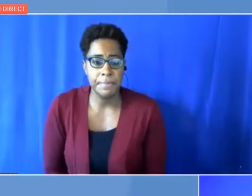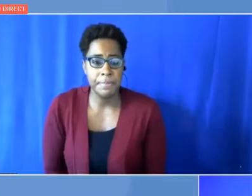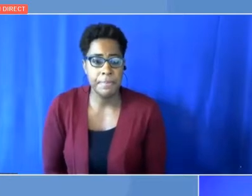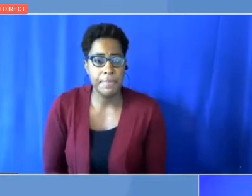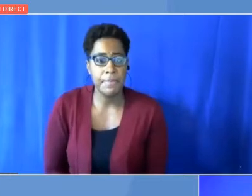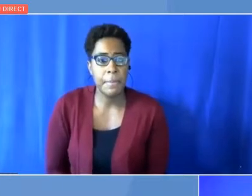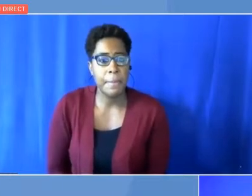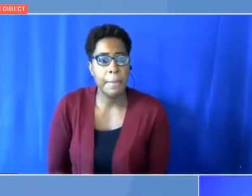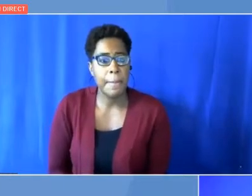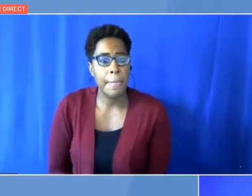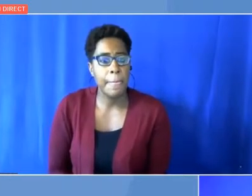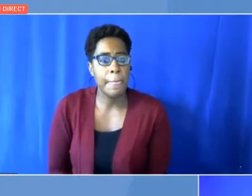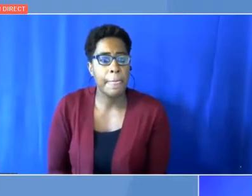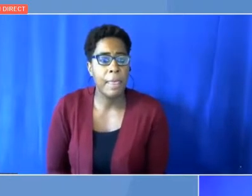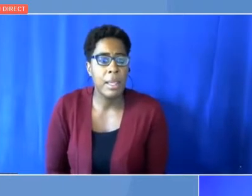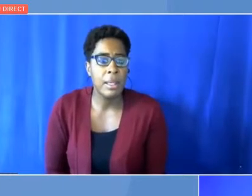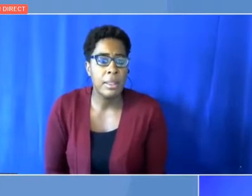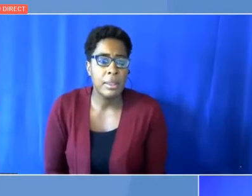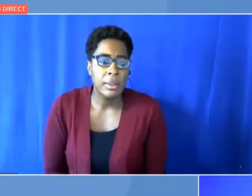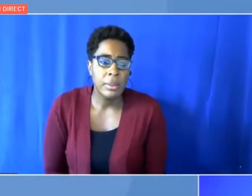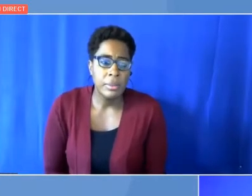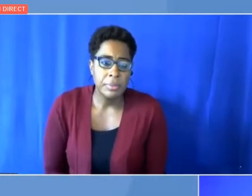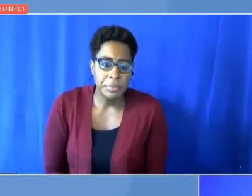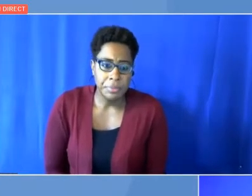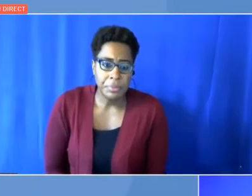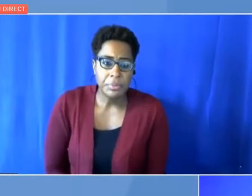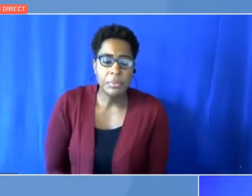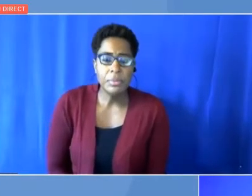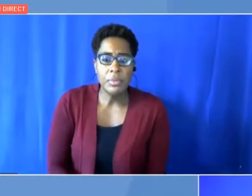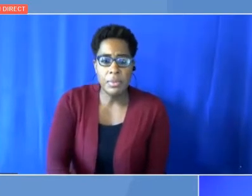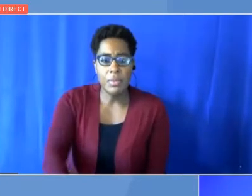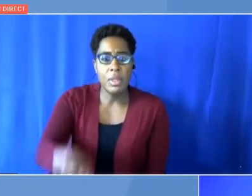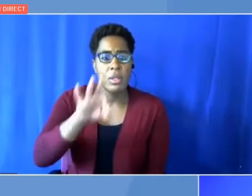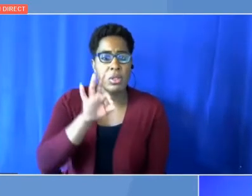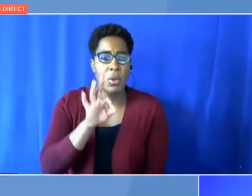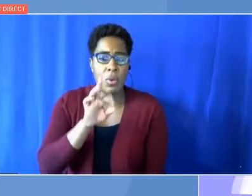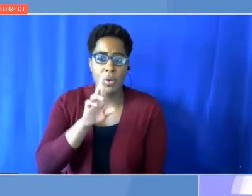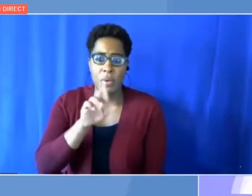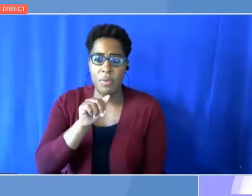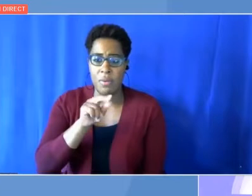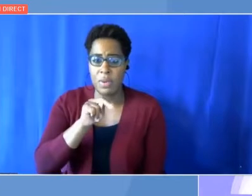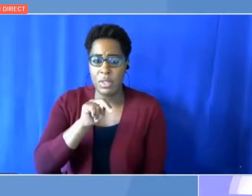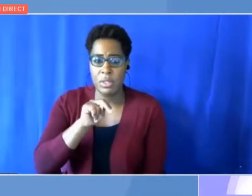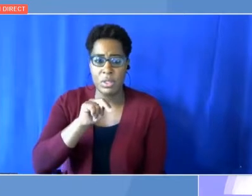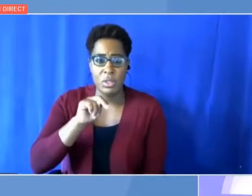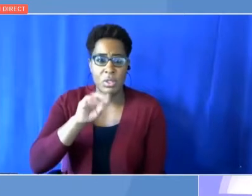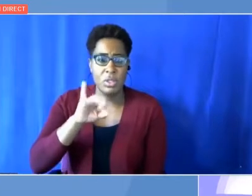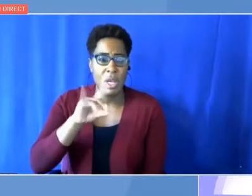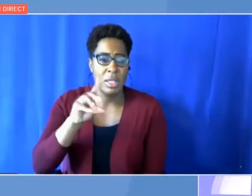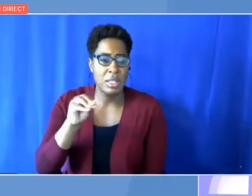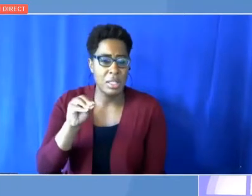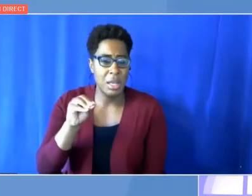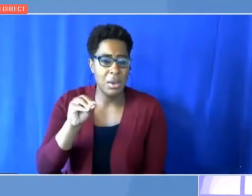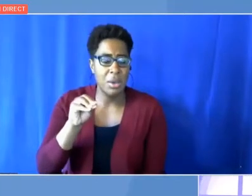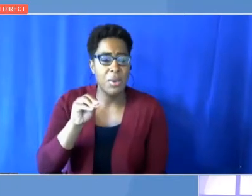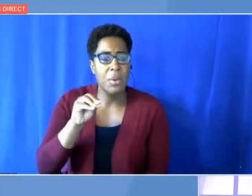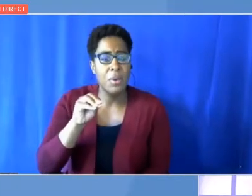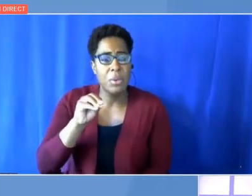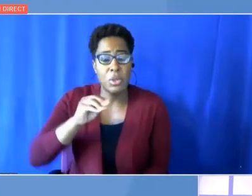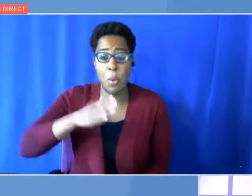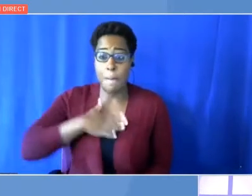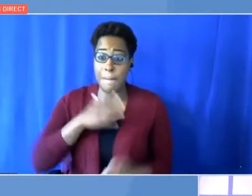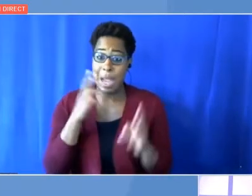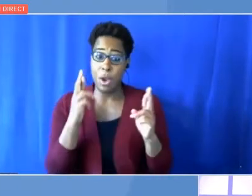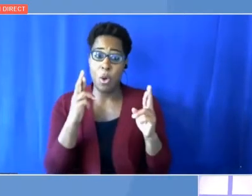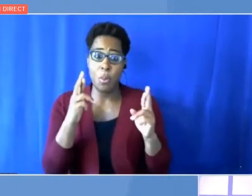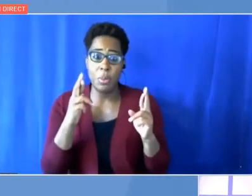So, my hope is that this COP will, I would say, change the way